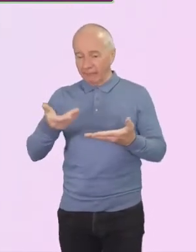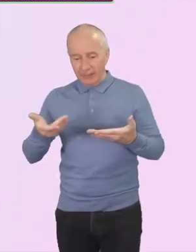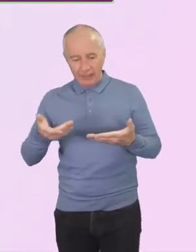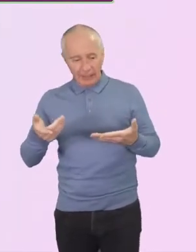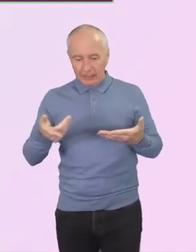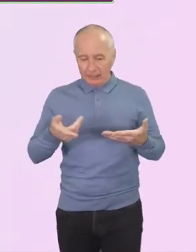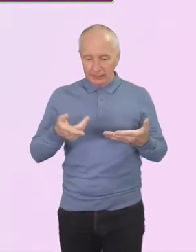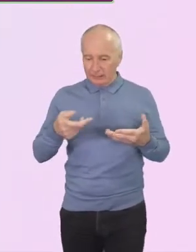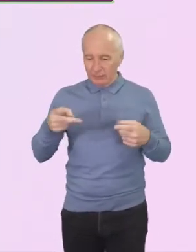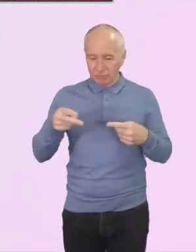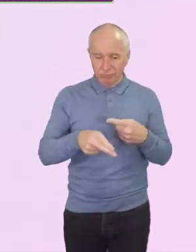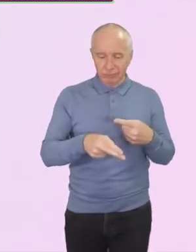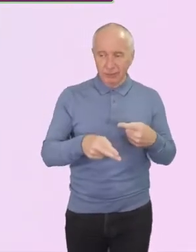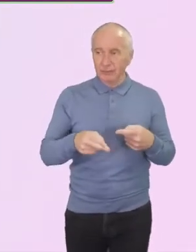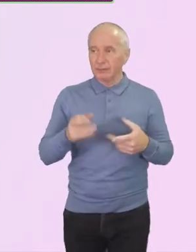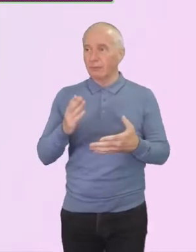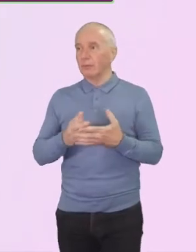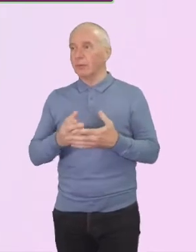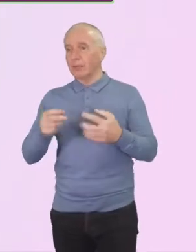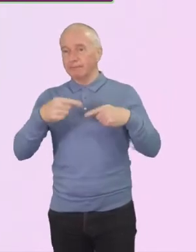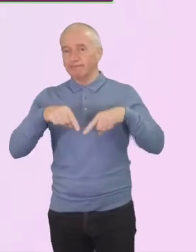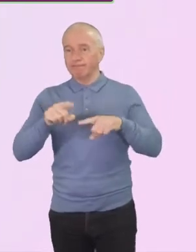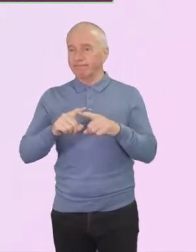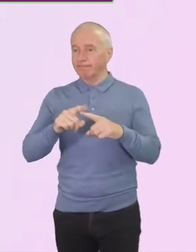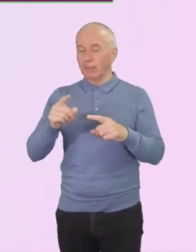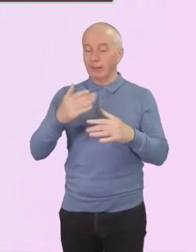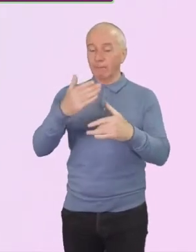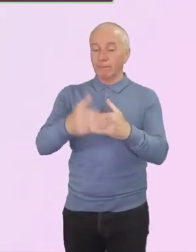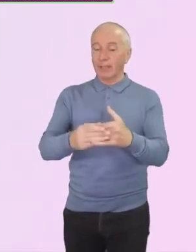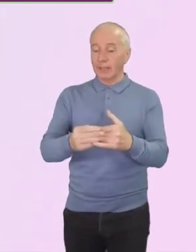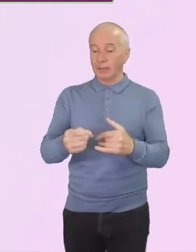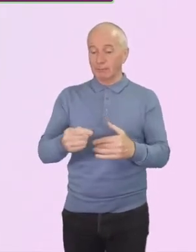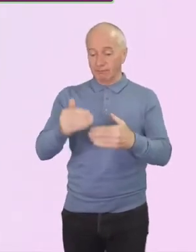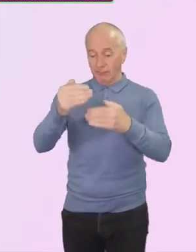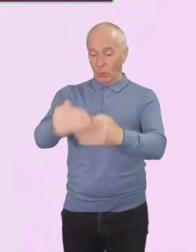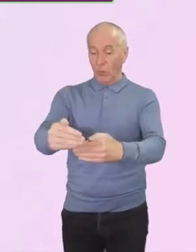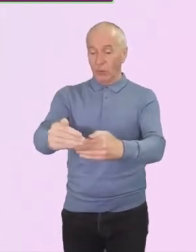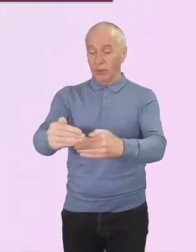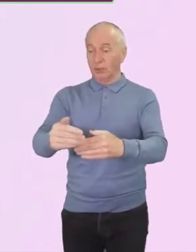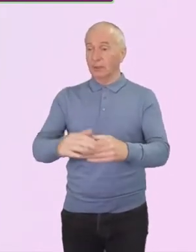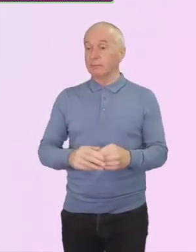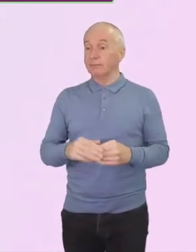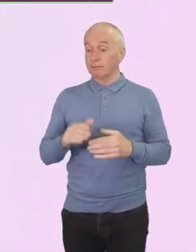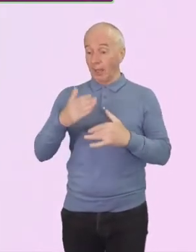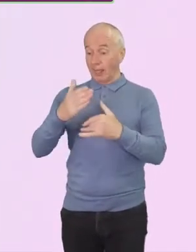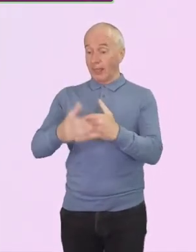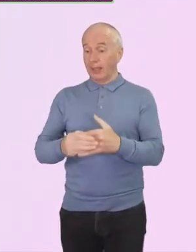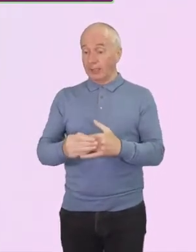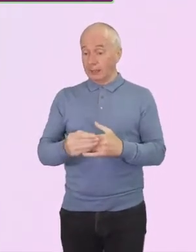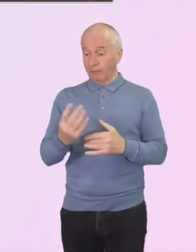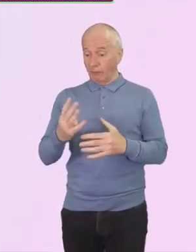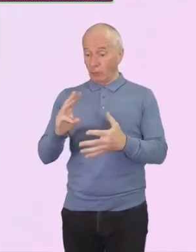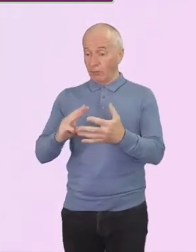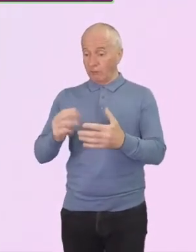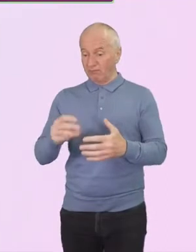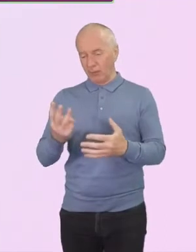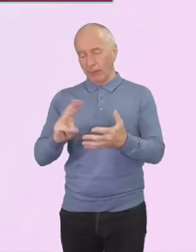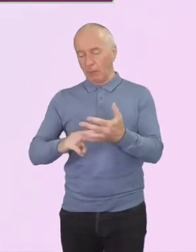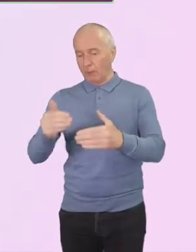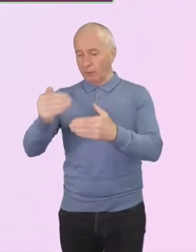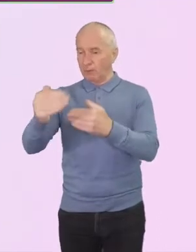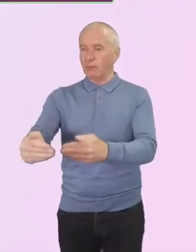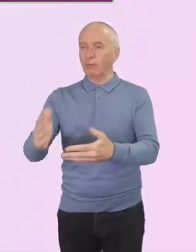was then sustained until the final quarter. However, the last quarter saw a decline when compared with